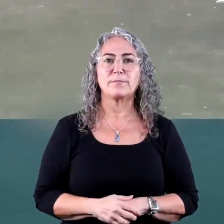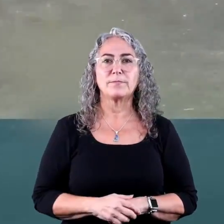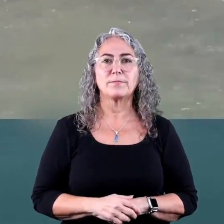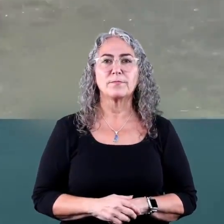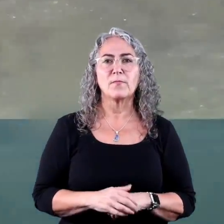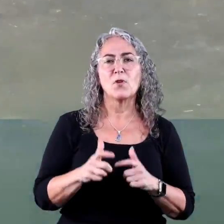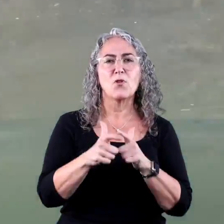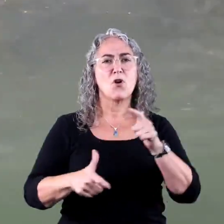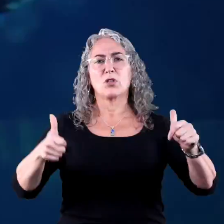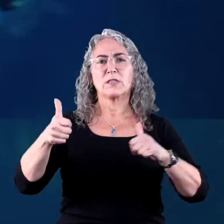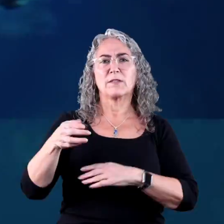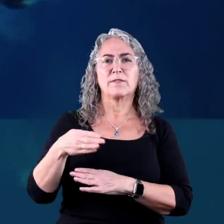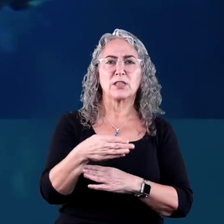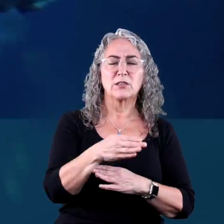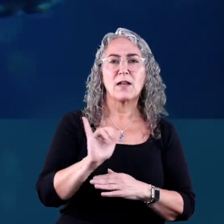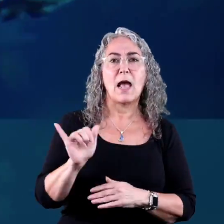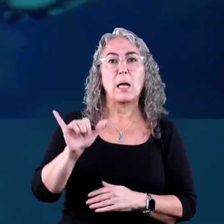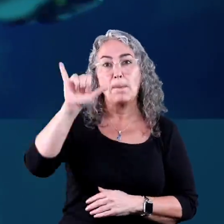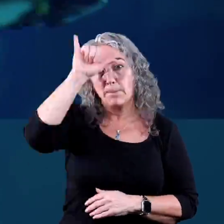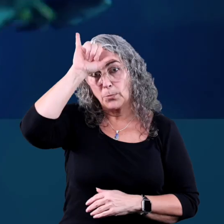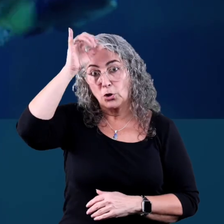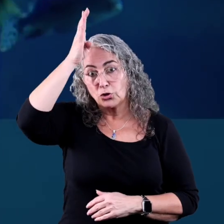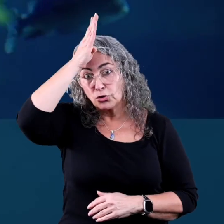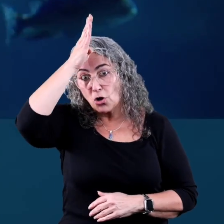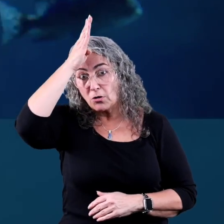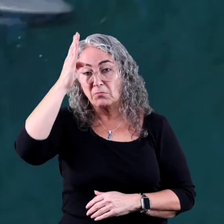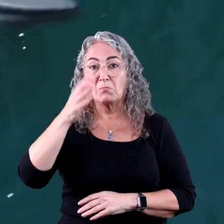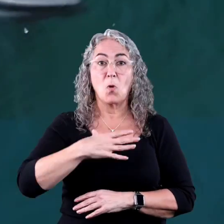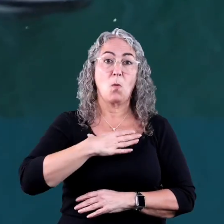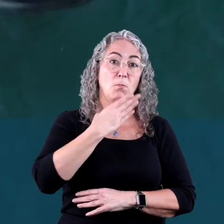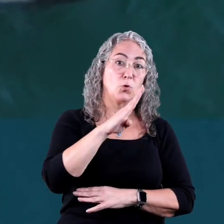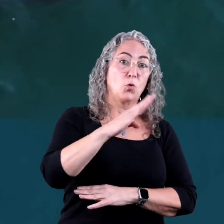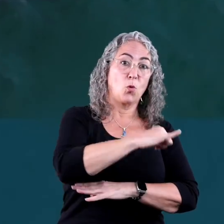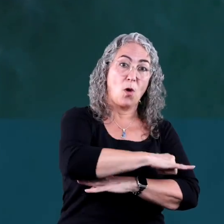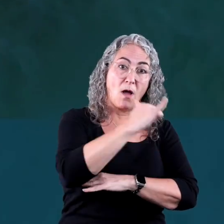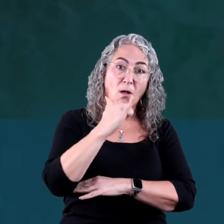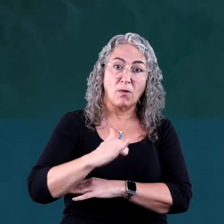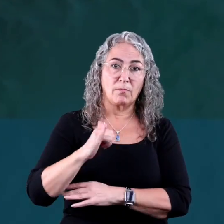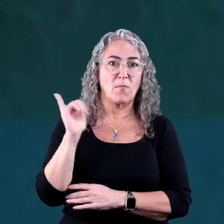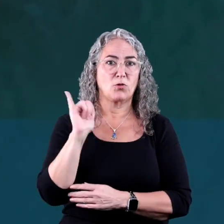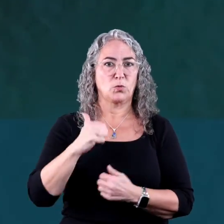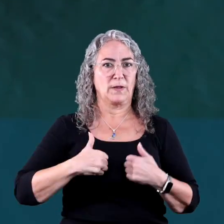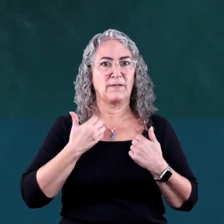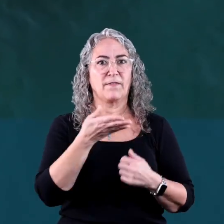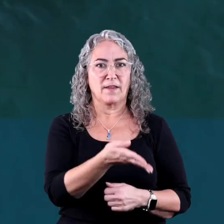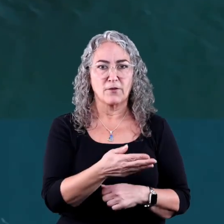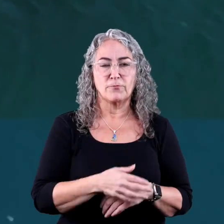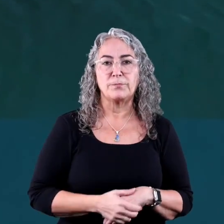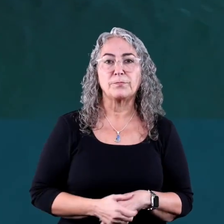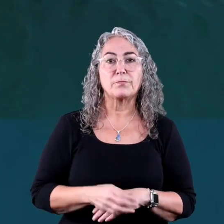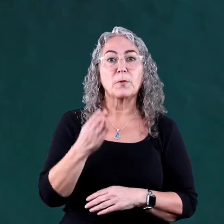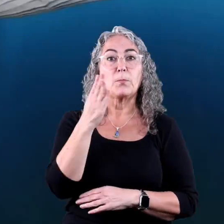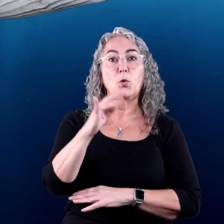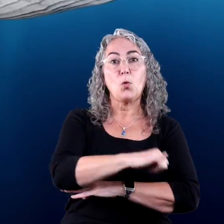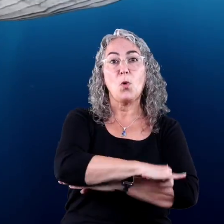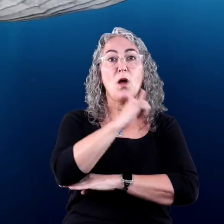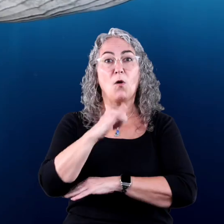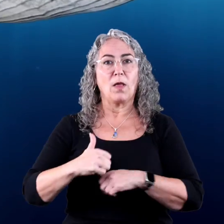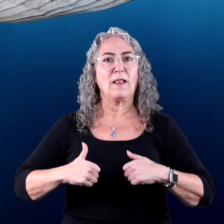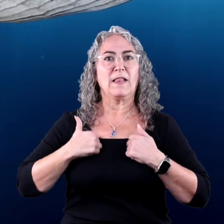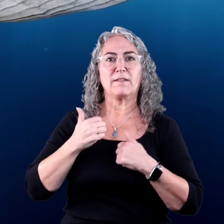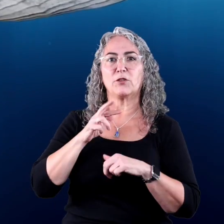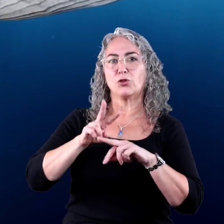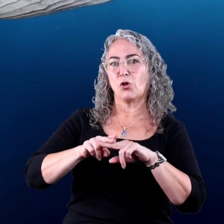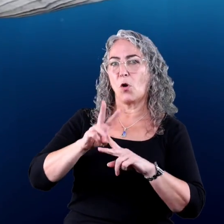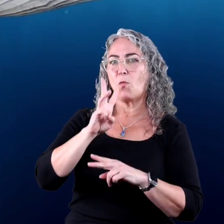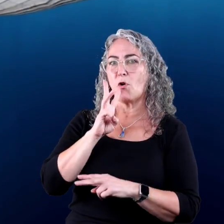Ocean. Larger fish like the bull shark and the blue whale also inhabit this ocean. The blue whale